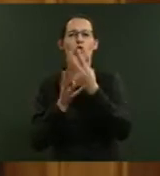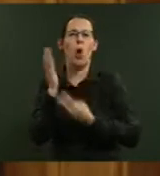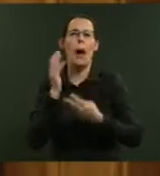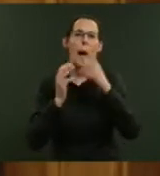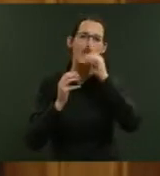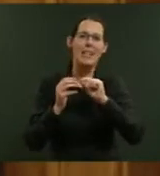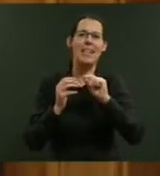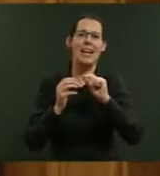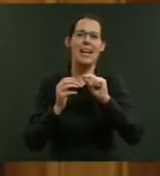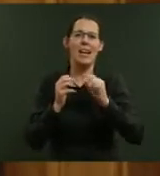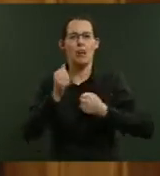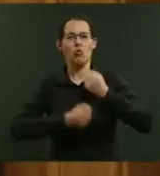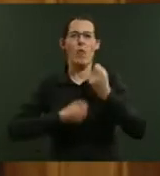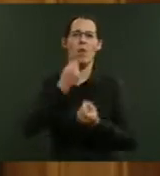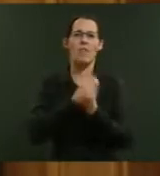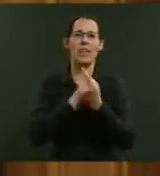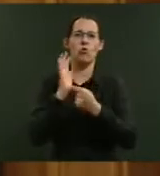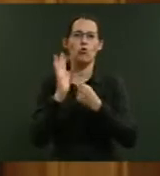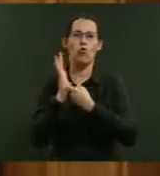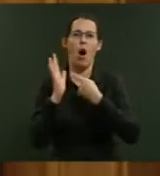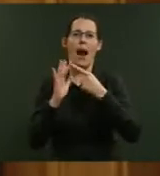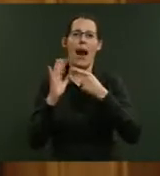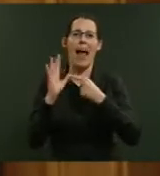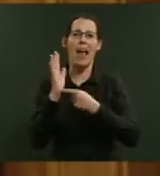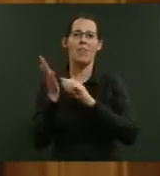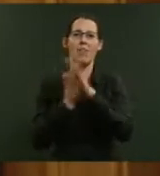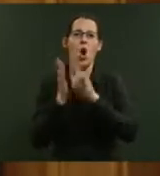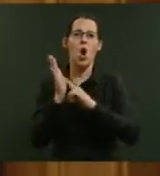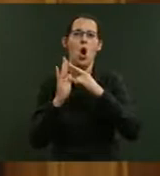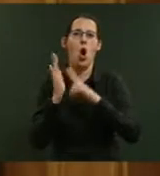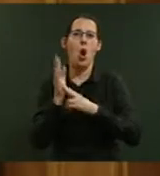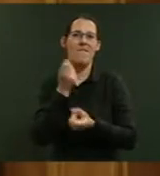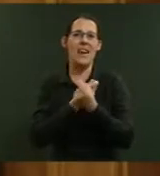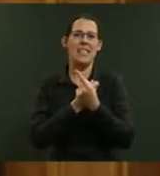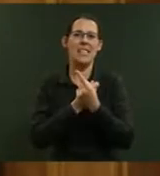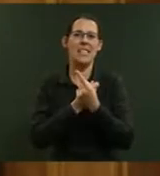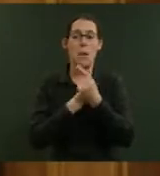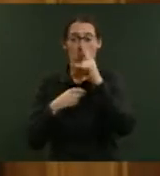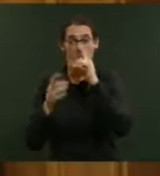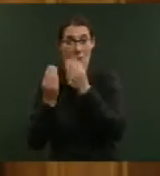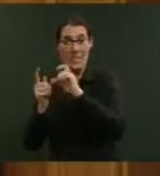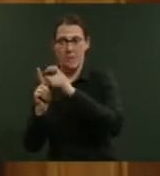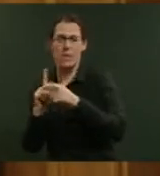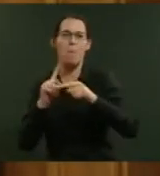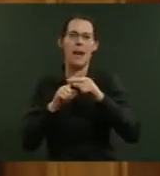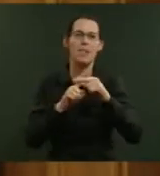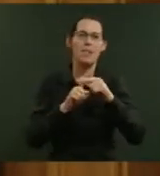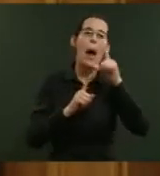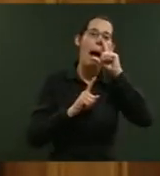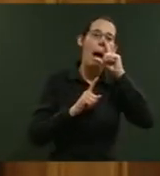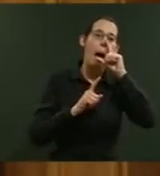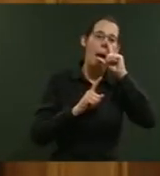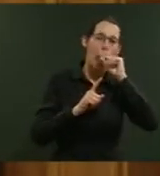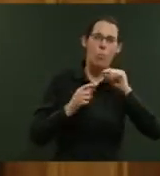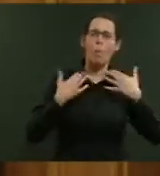-bodied competitors competed alongside those people with disabilities. And what it taught me was the importance